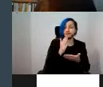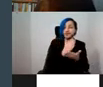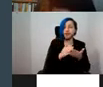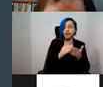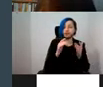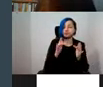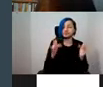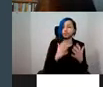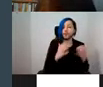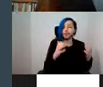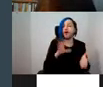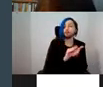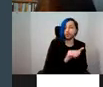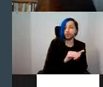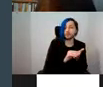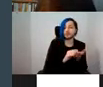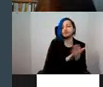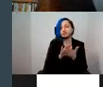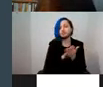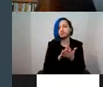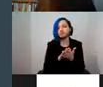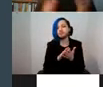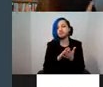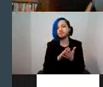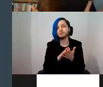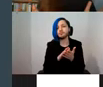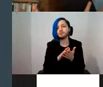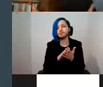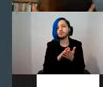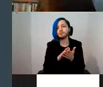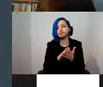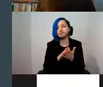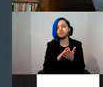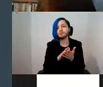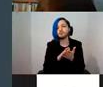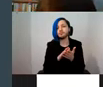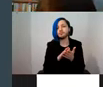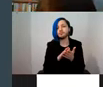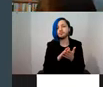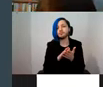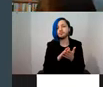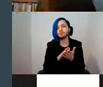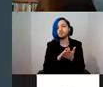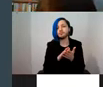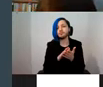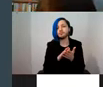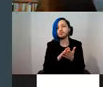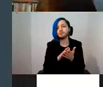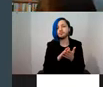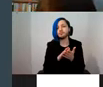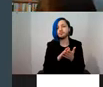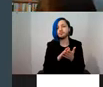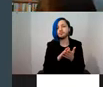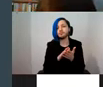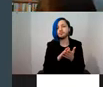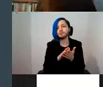which obviously you won't, we've kind of kept from having your faces and your voices. But if you would like to be part of a more open